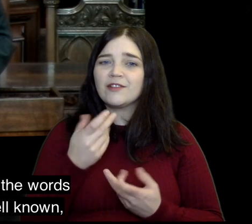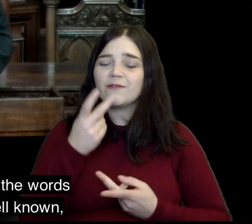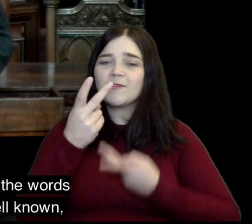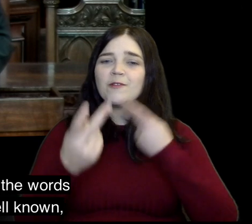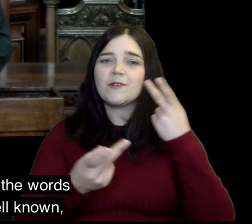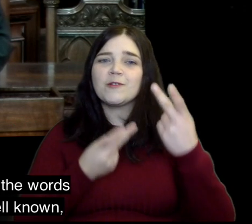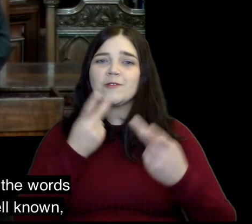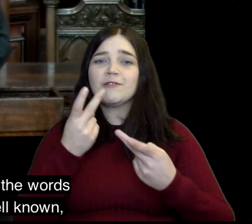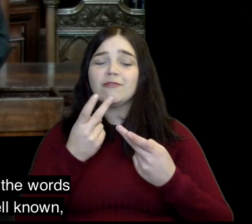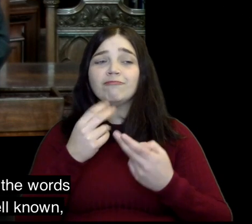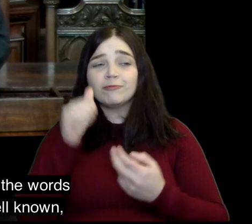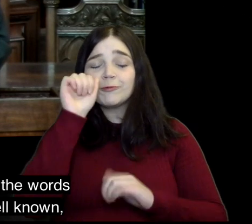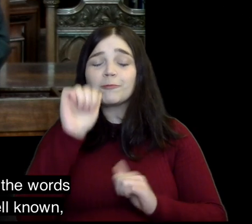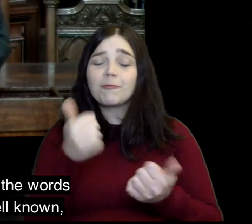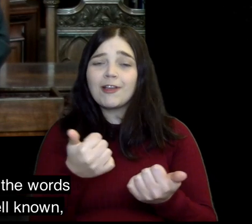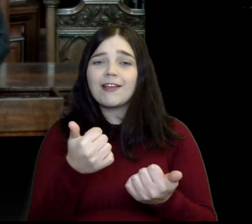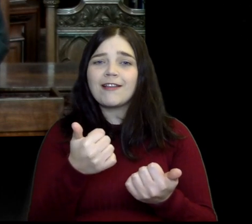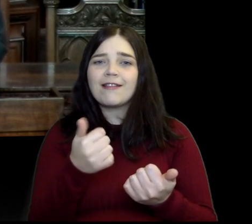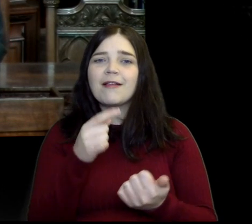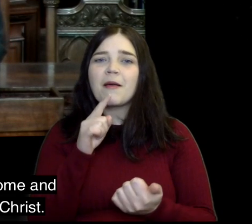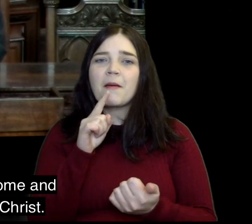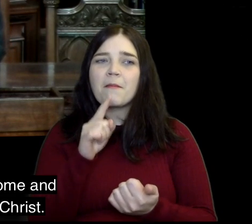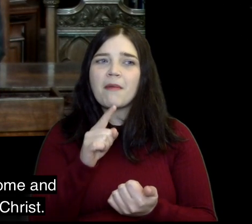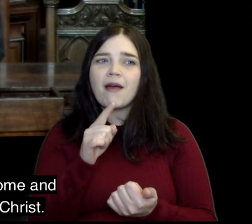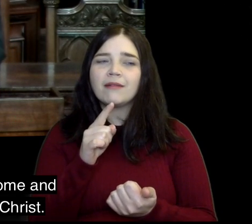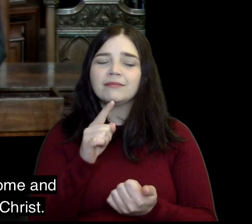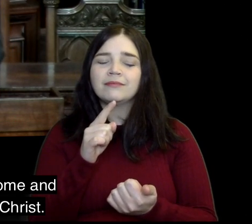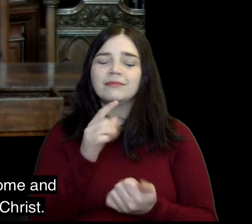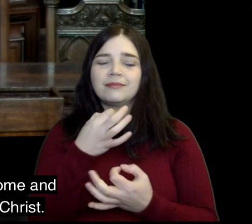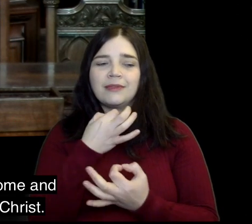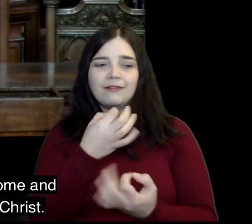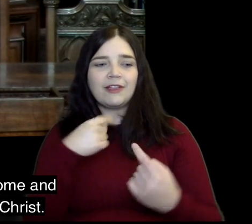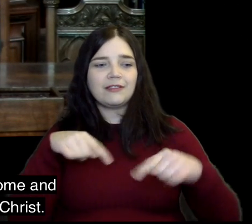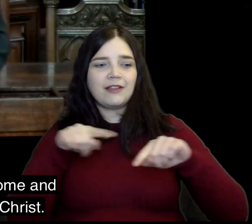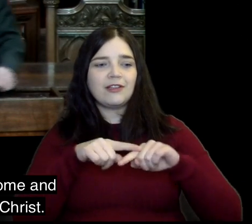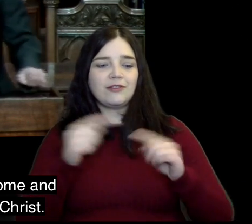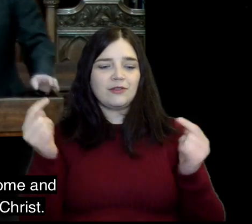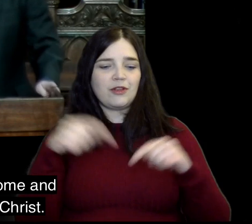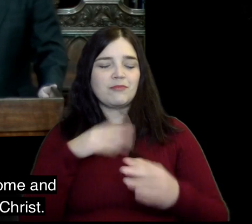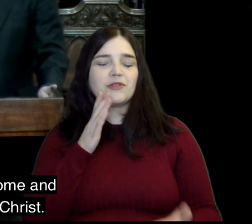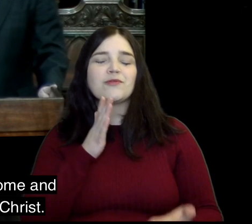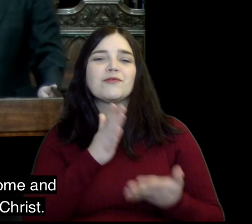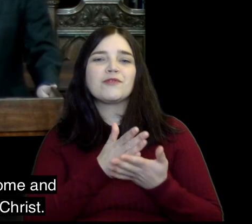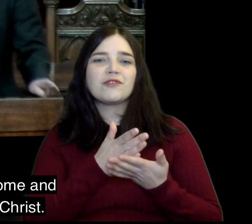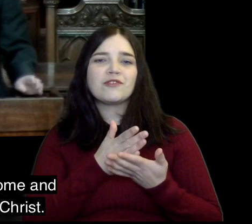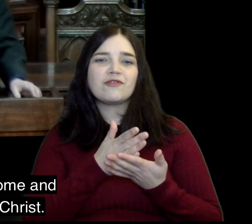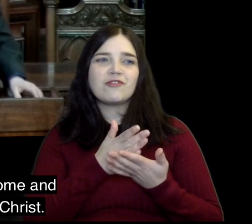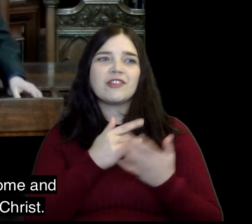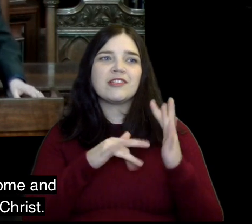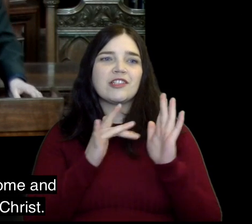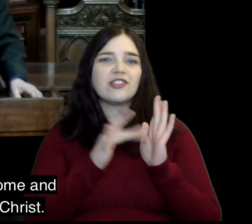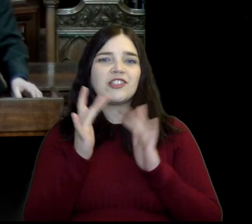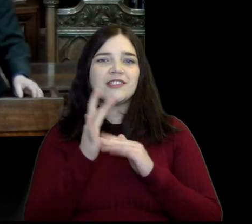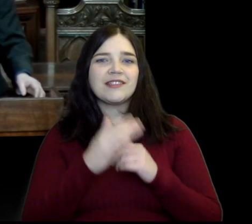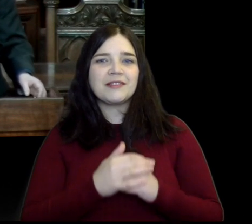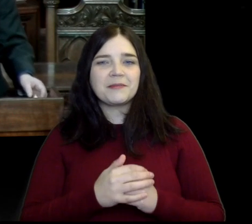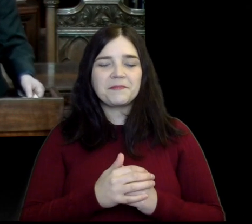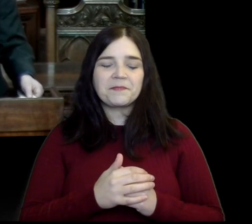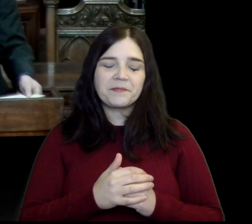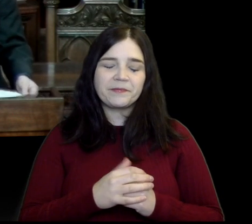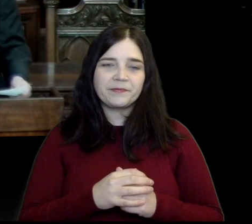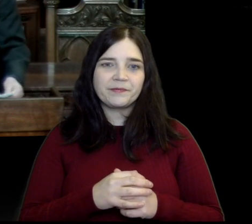we're going to hear the words now of a song that is well known but invites us to come